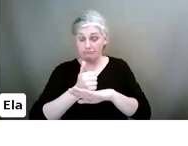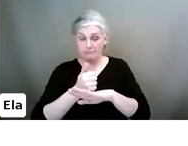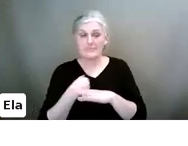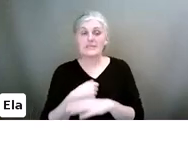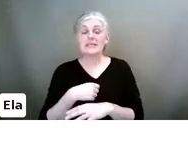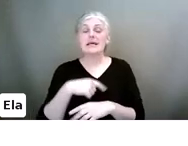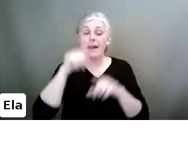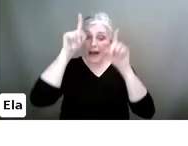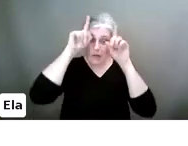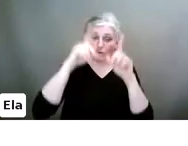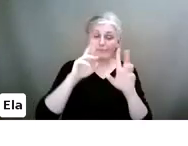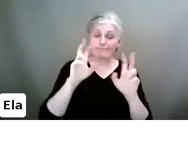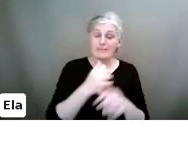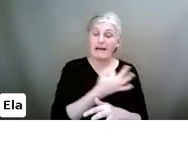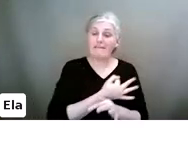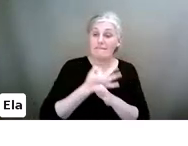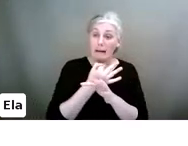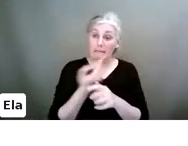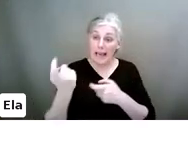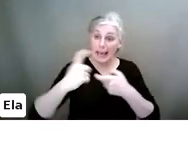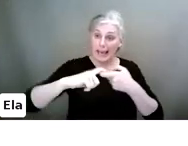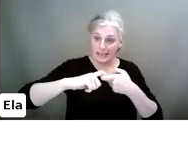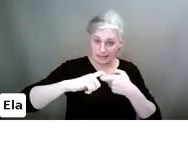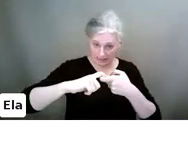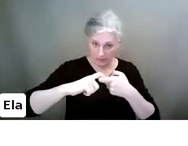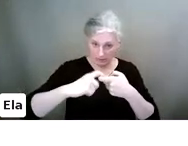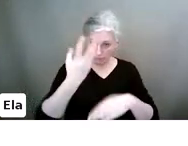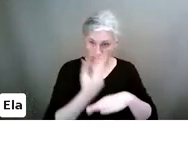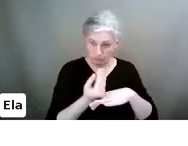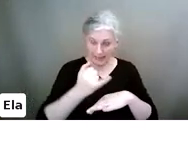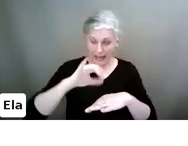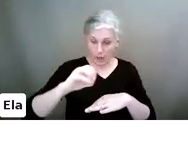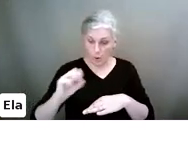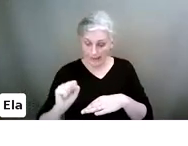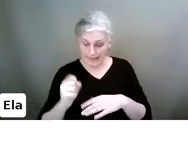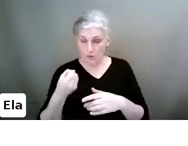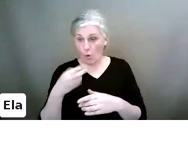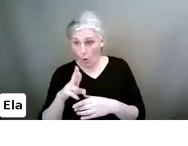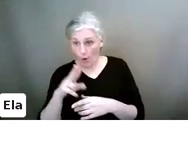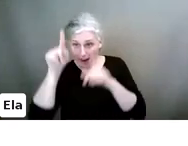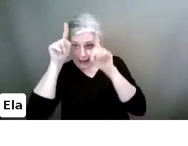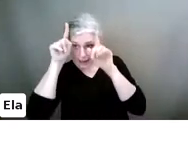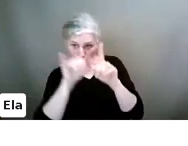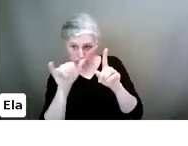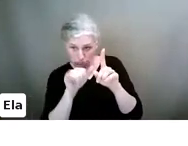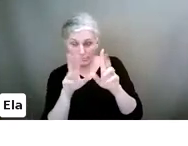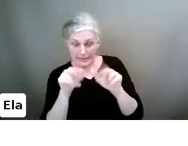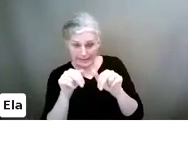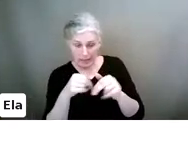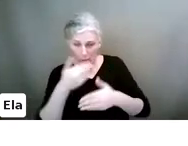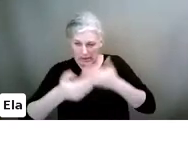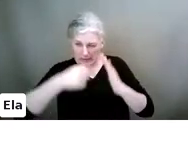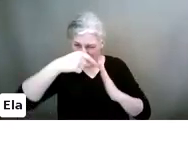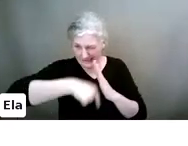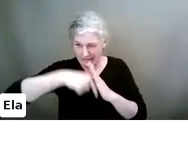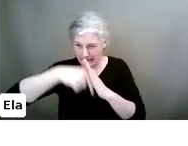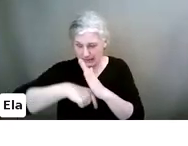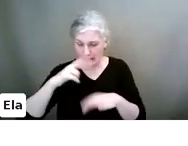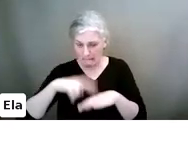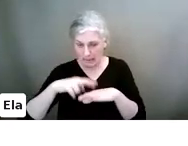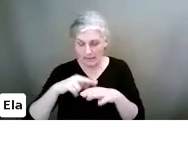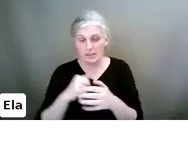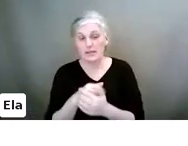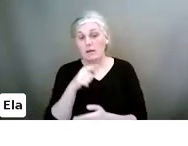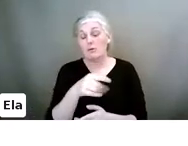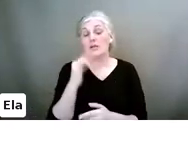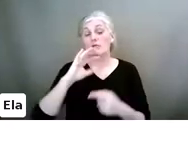called Family Link. It's an app you download, whether you have iOS or Android. And I'll go into that a little bit more and explain it a bit better. But if your